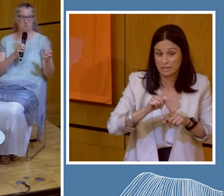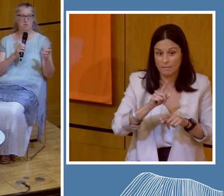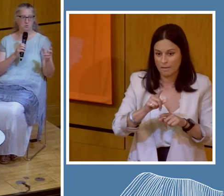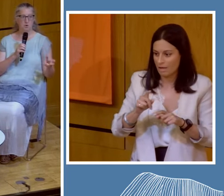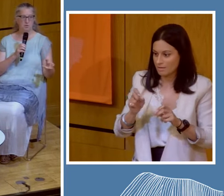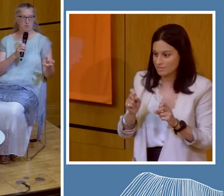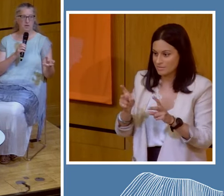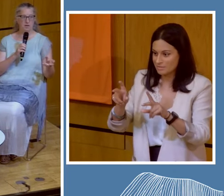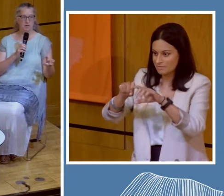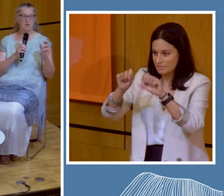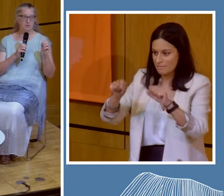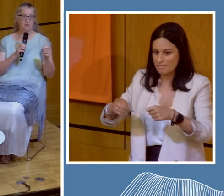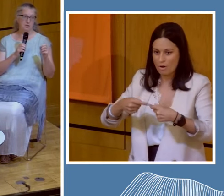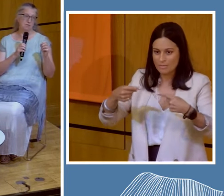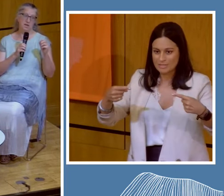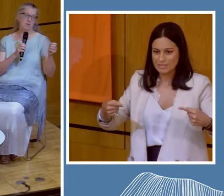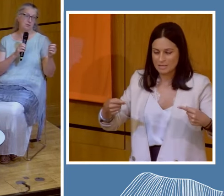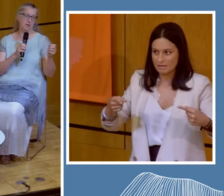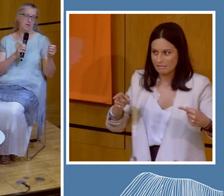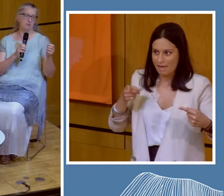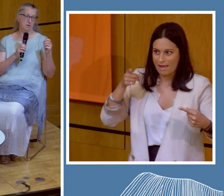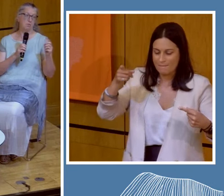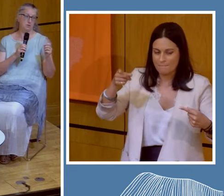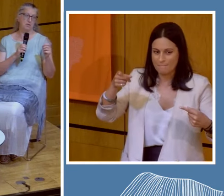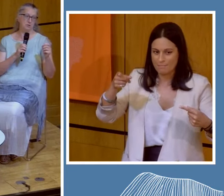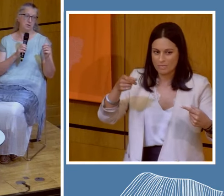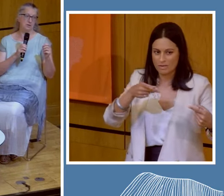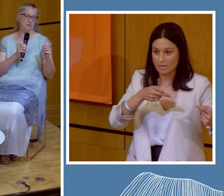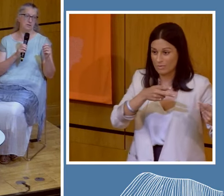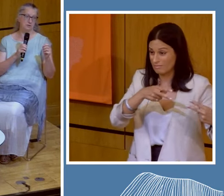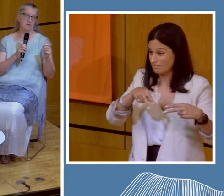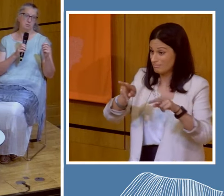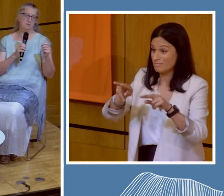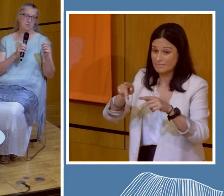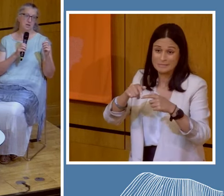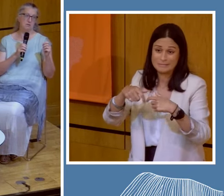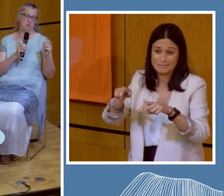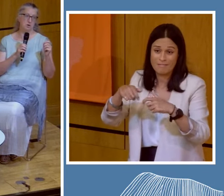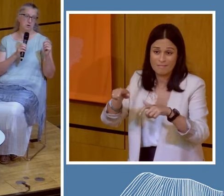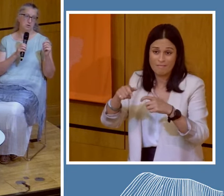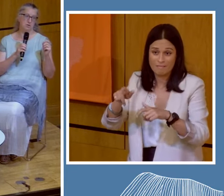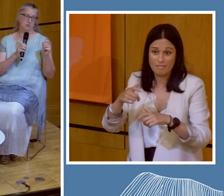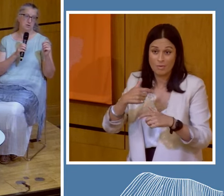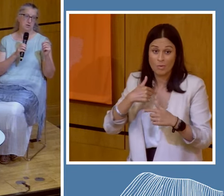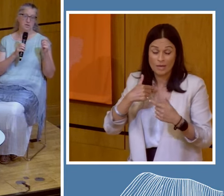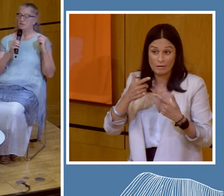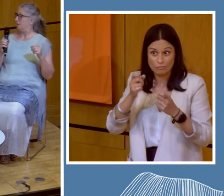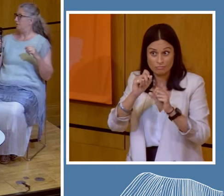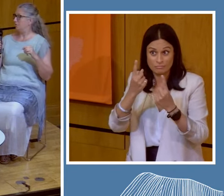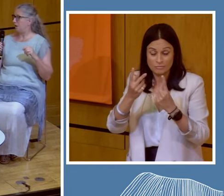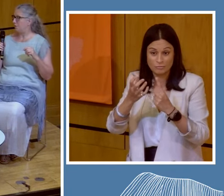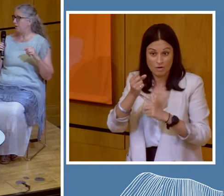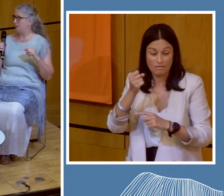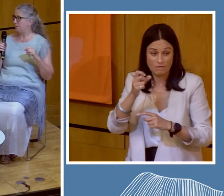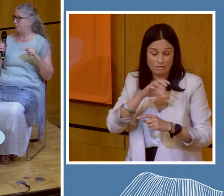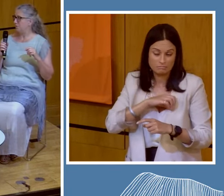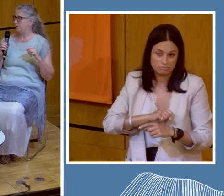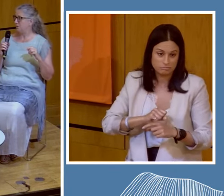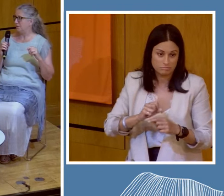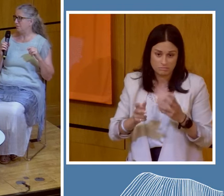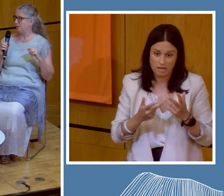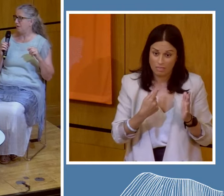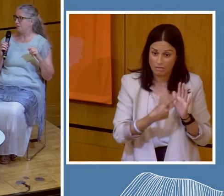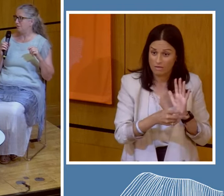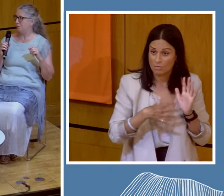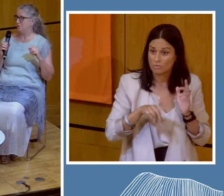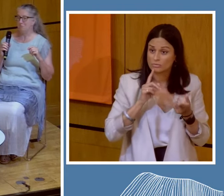driving them to do one thing, the other thing, they will still do it as we discovered to our cost. Then if other panel members